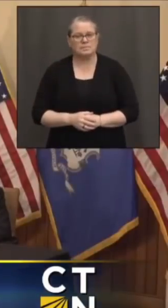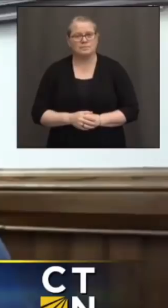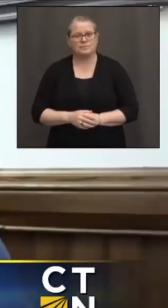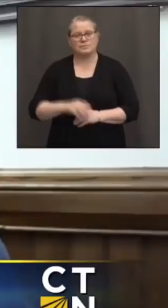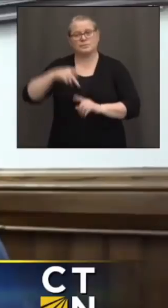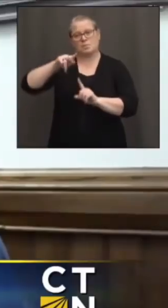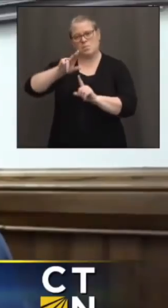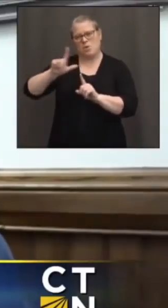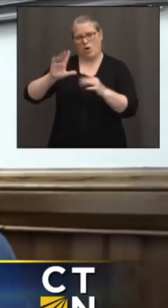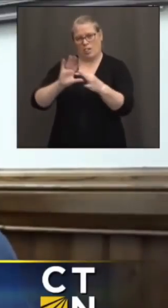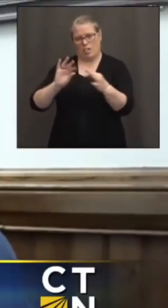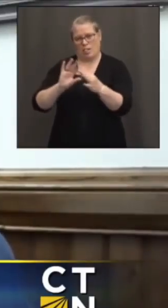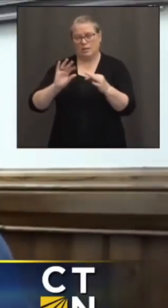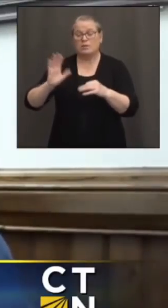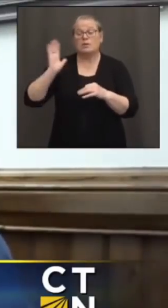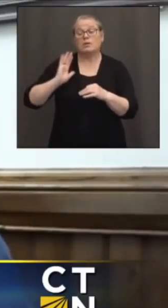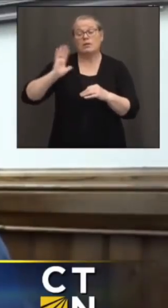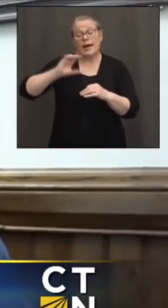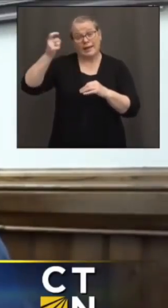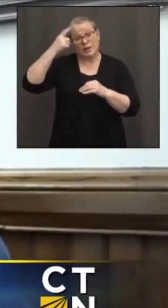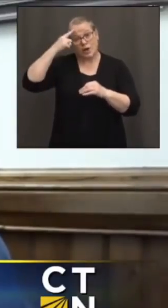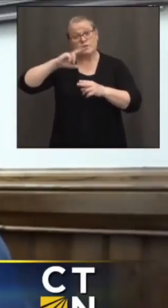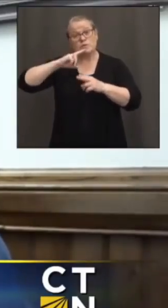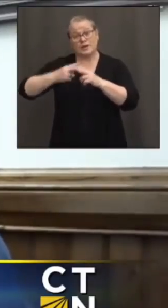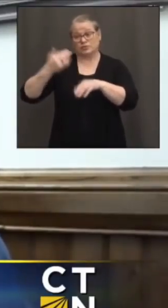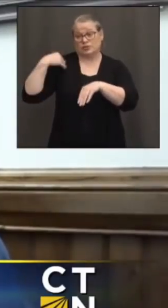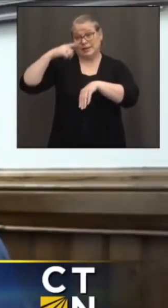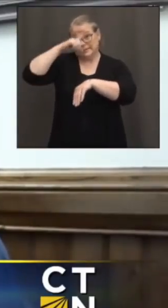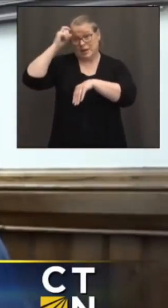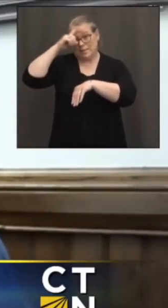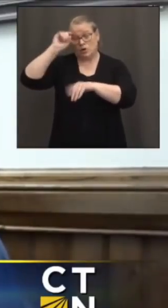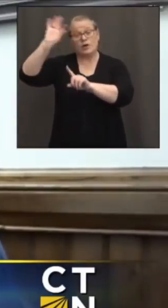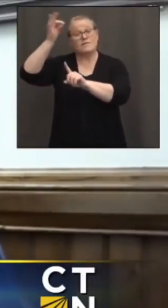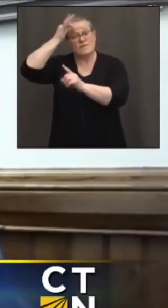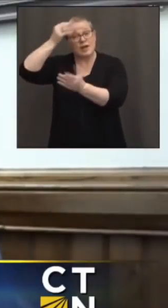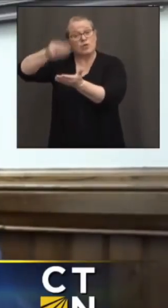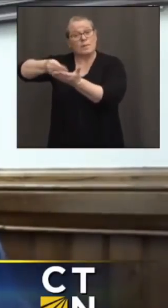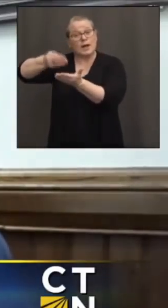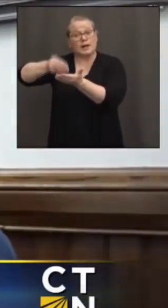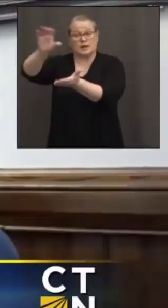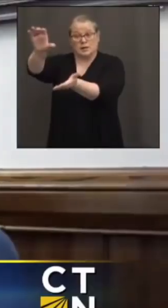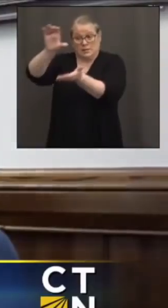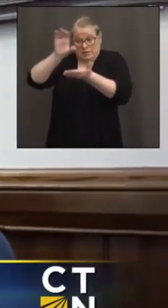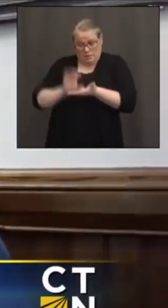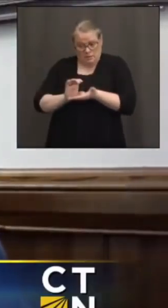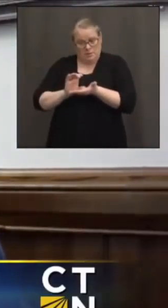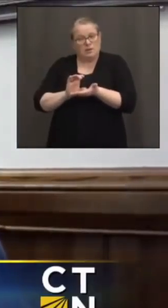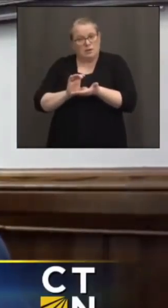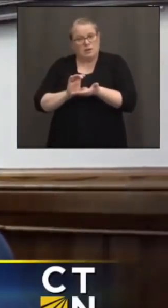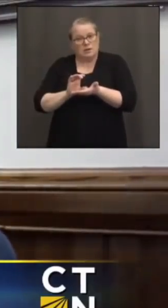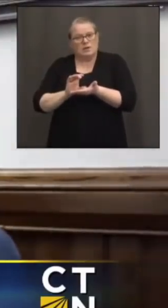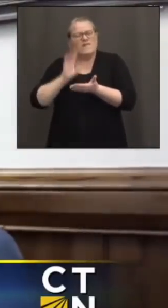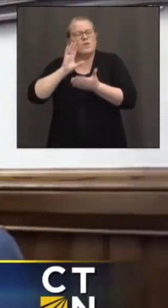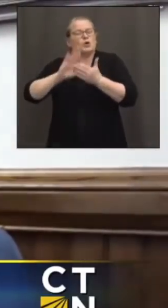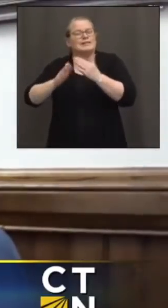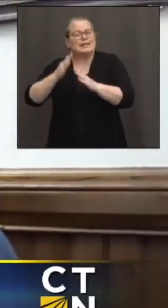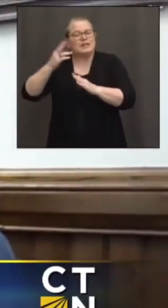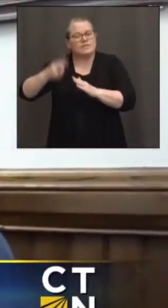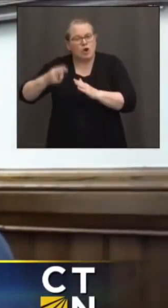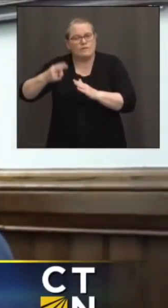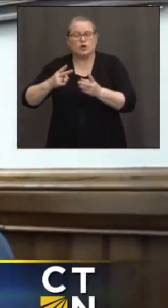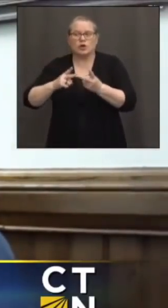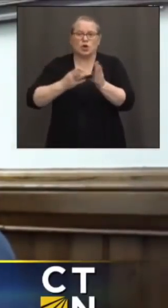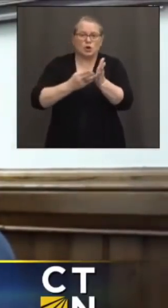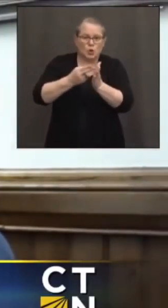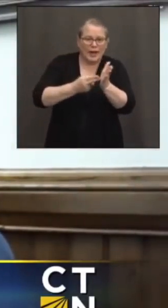the governor directed federal funds that came to the state, to cities such as Hartford, New Haven,